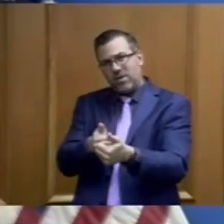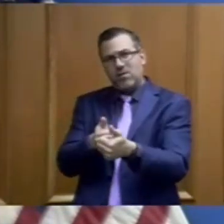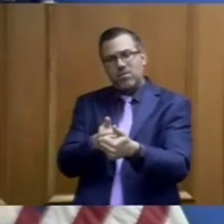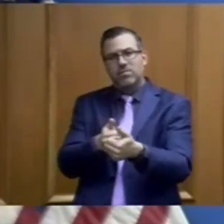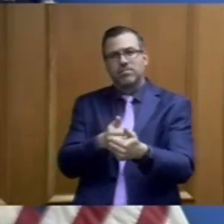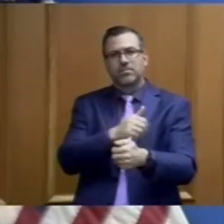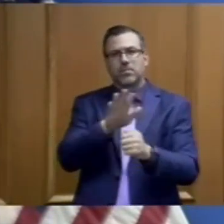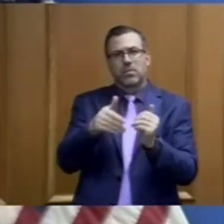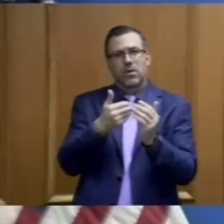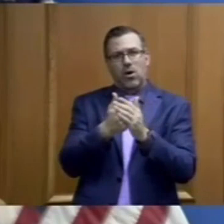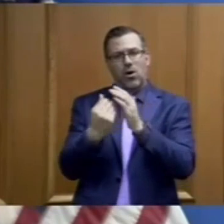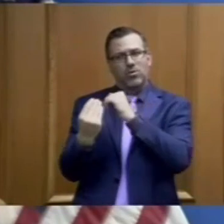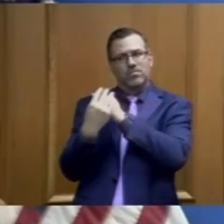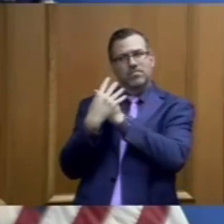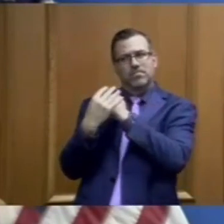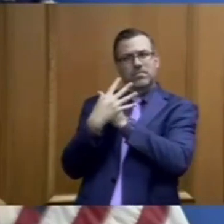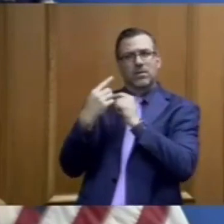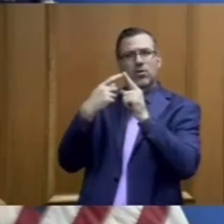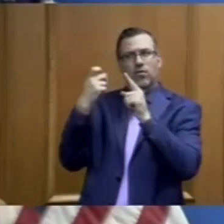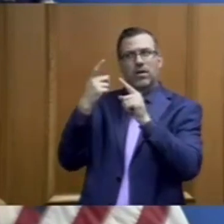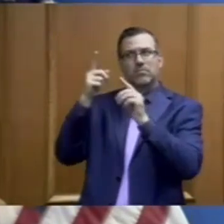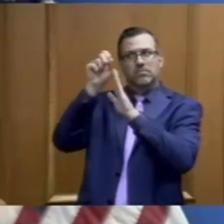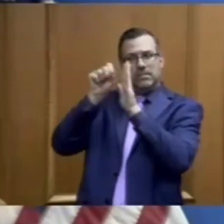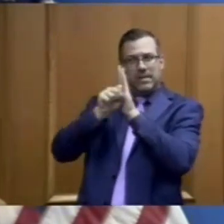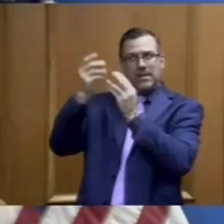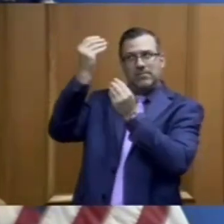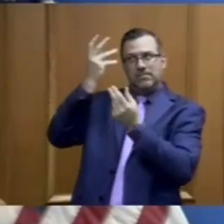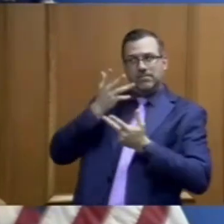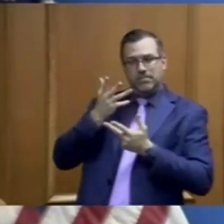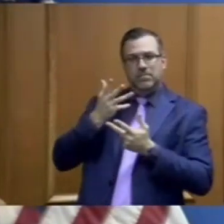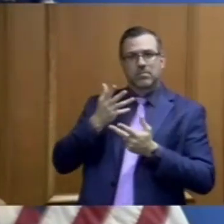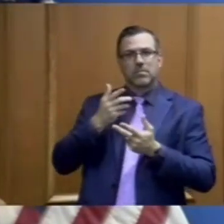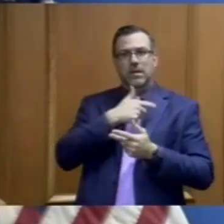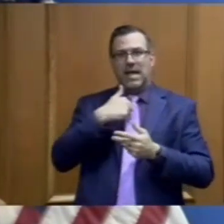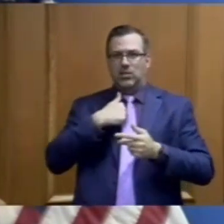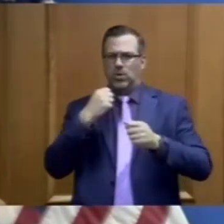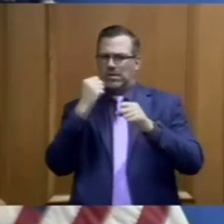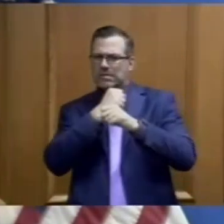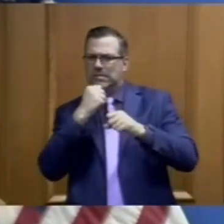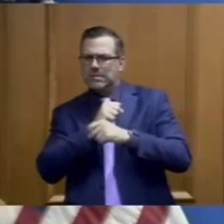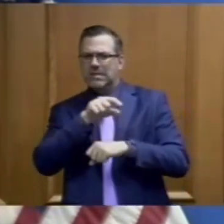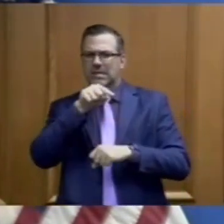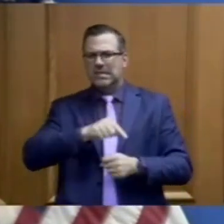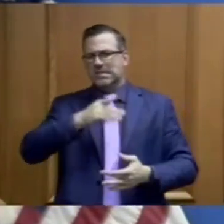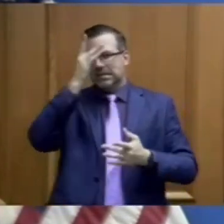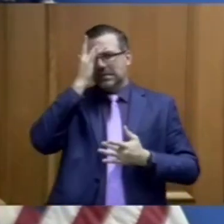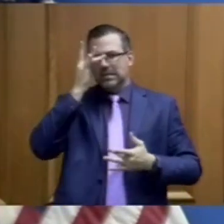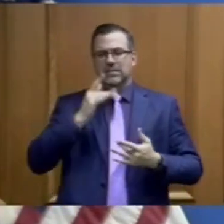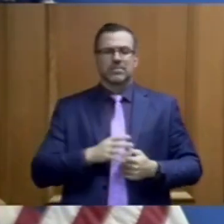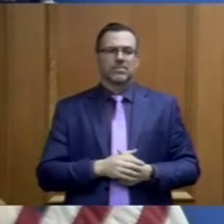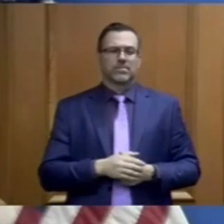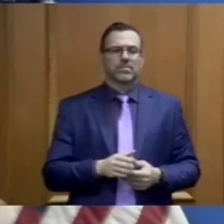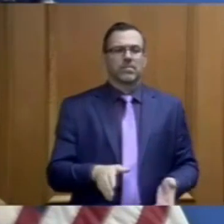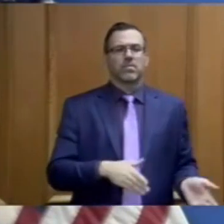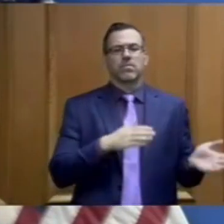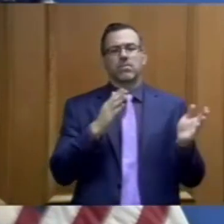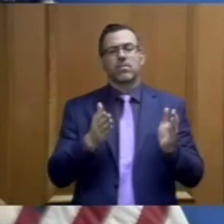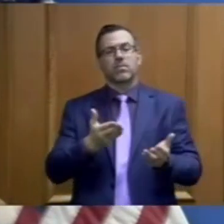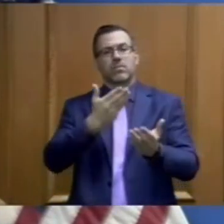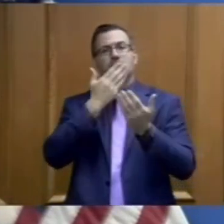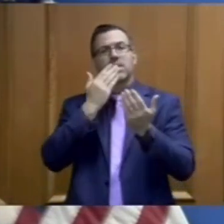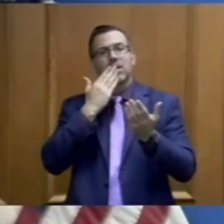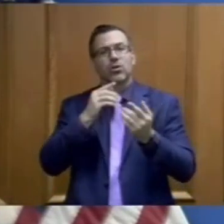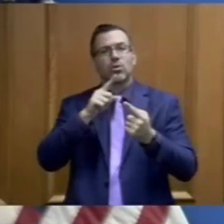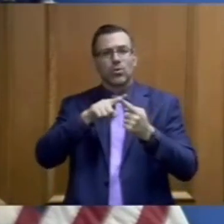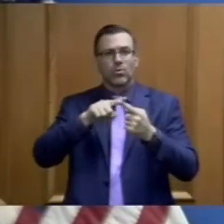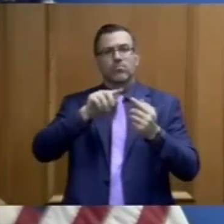make while battling this invisible enemy. I want to thank the community for their support